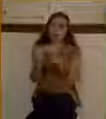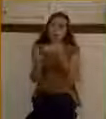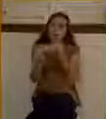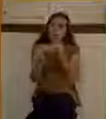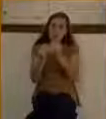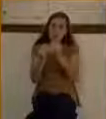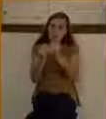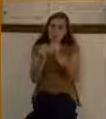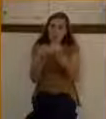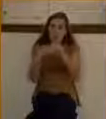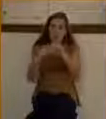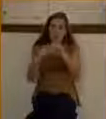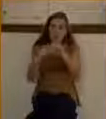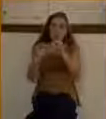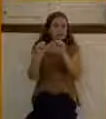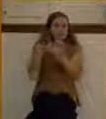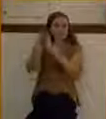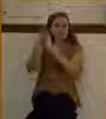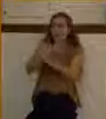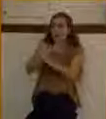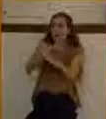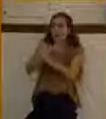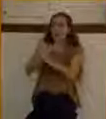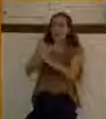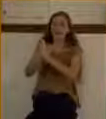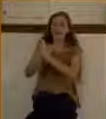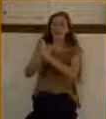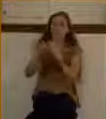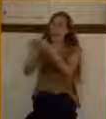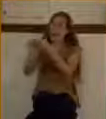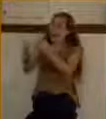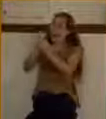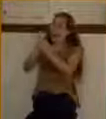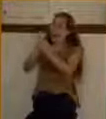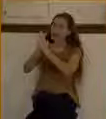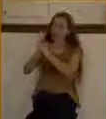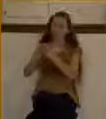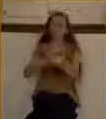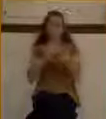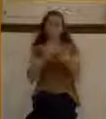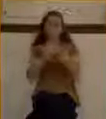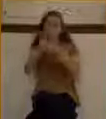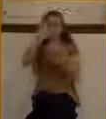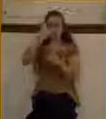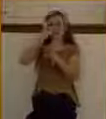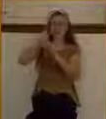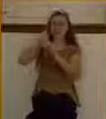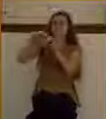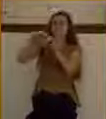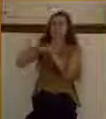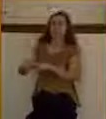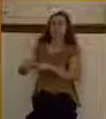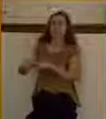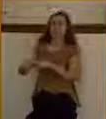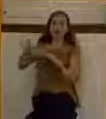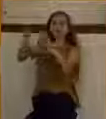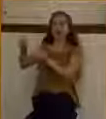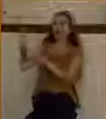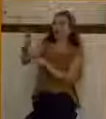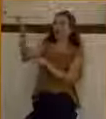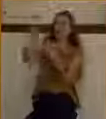asking. Keep on seeking. But here's another thing about faith. Faith is rooted in the person of Jesus Christ. Now, notice that